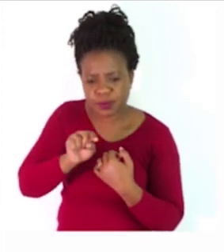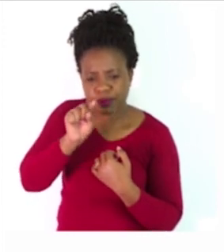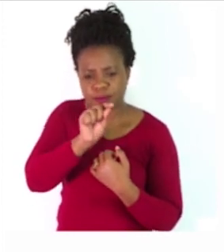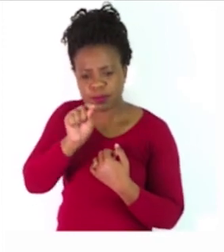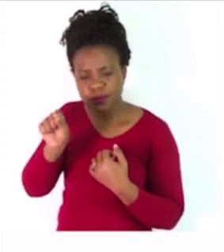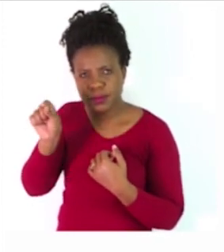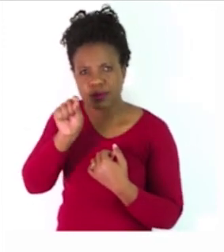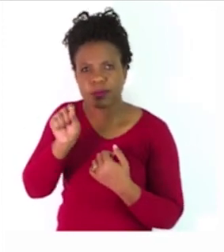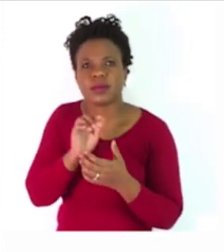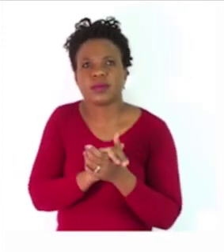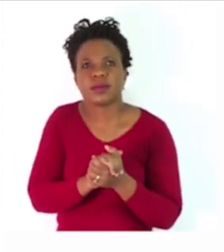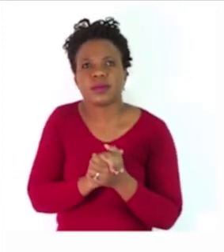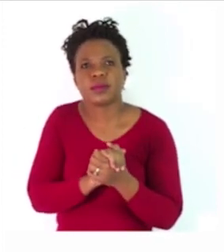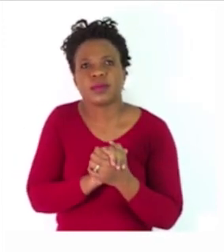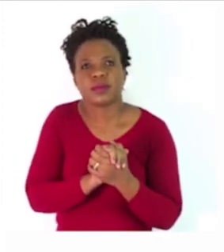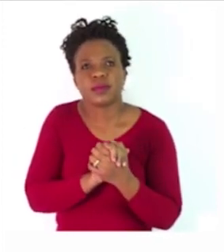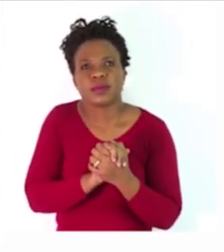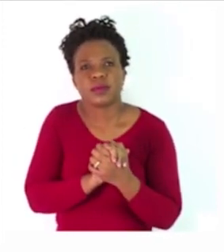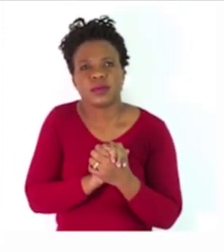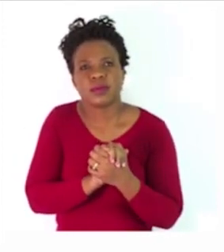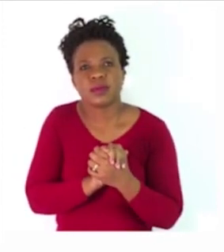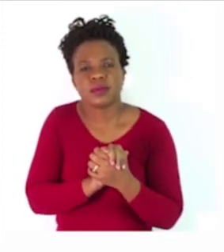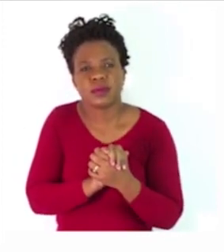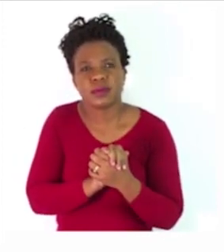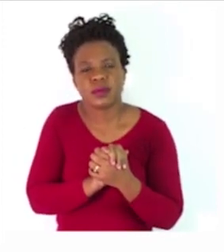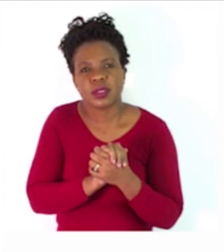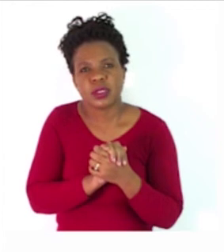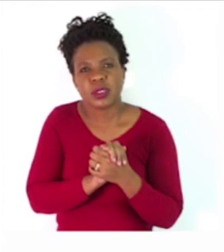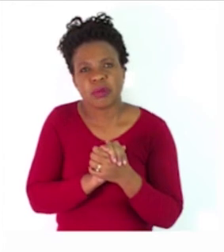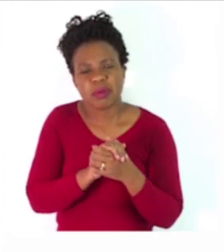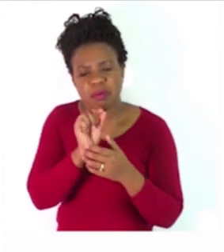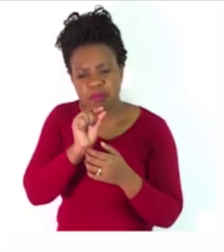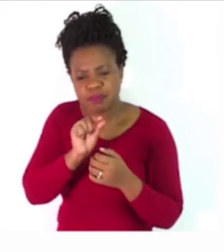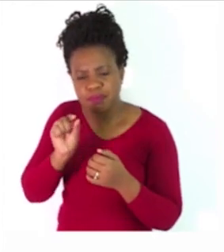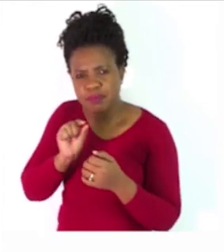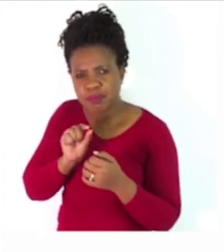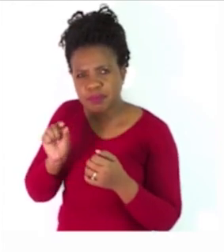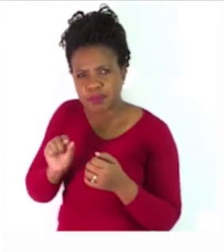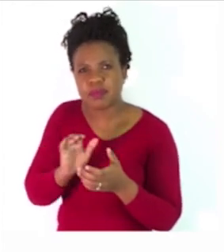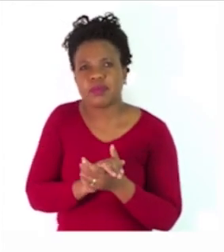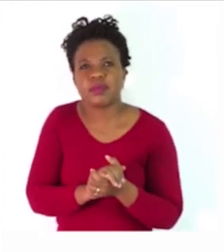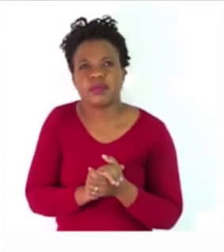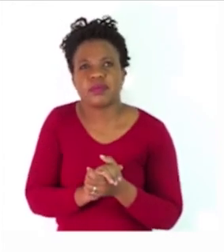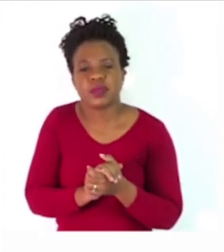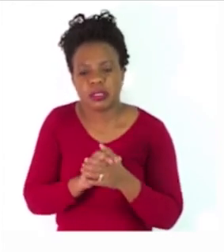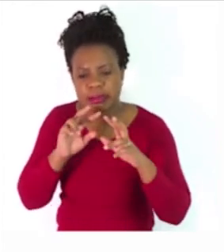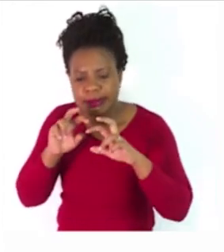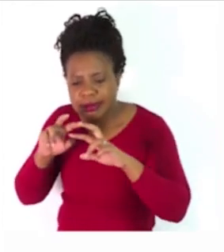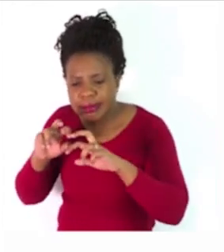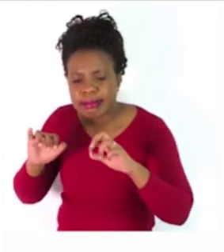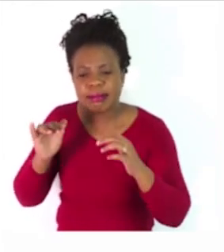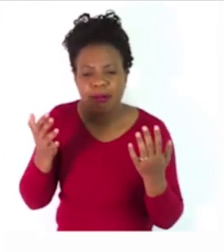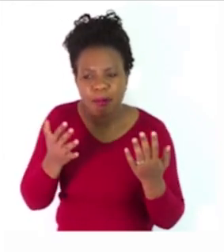Now, that puzzle, we are given some words there, which we are supposed to find within the